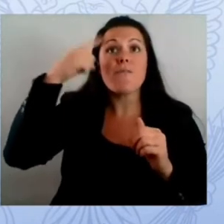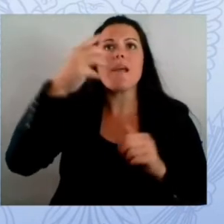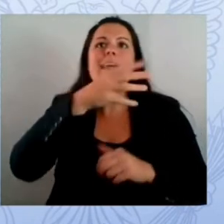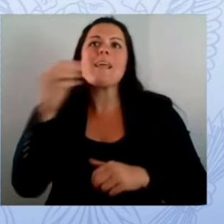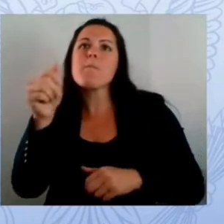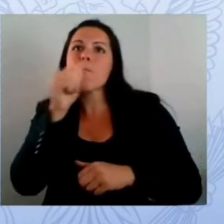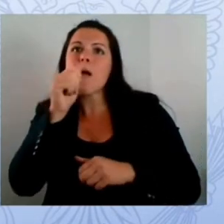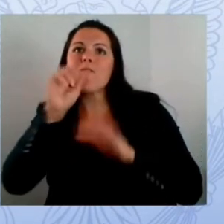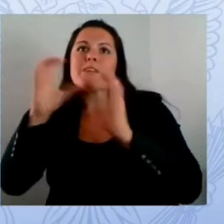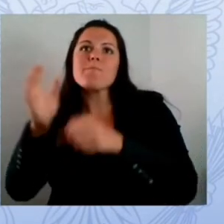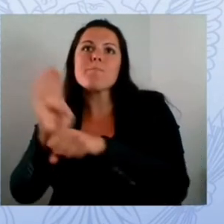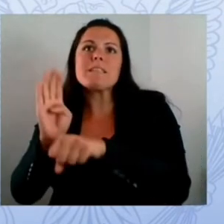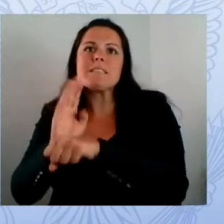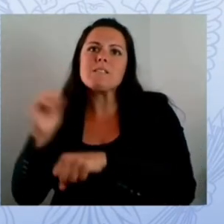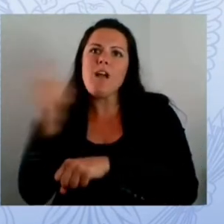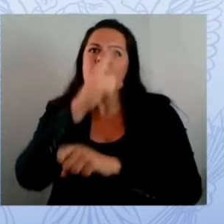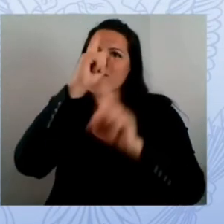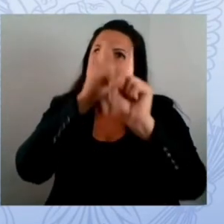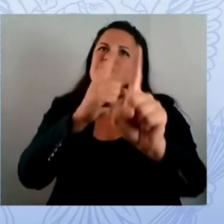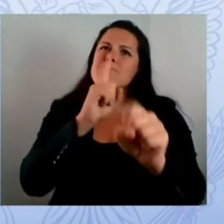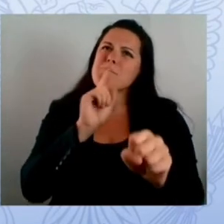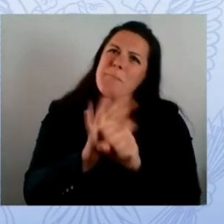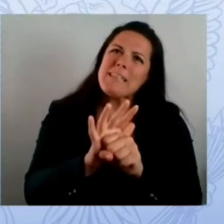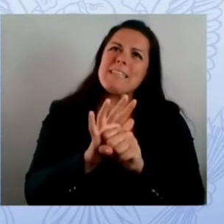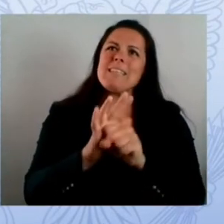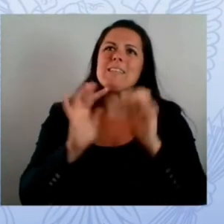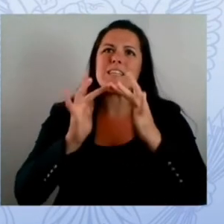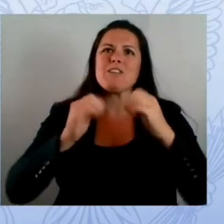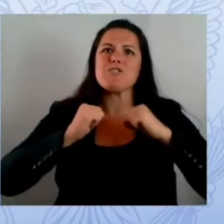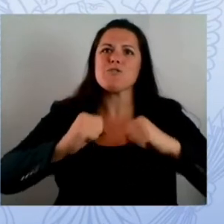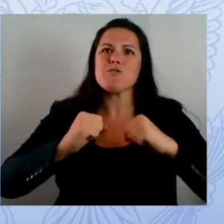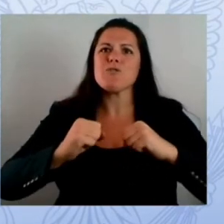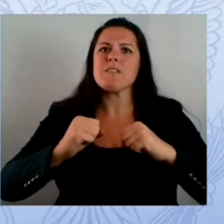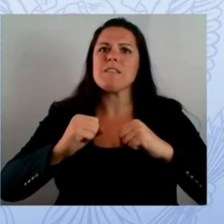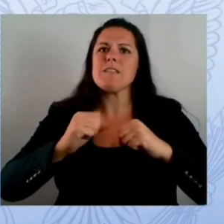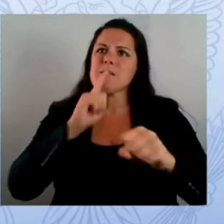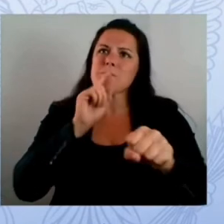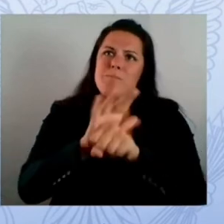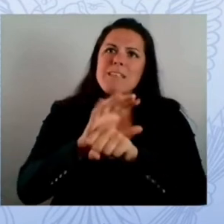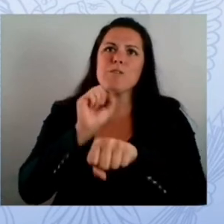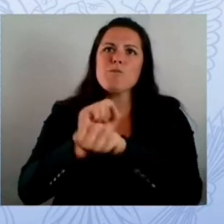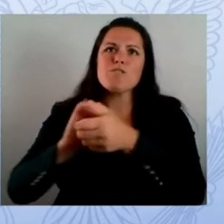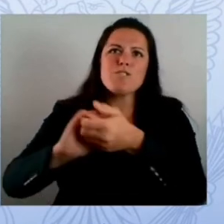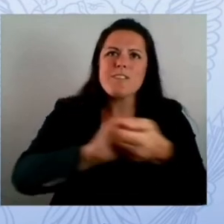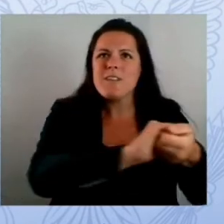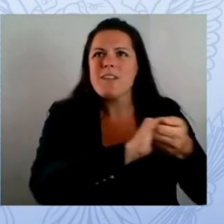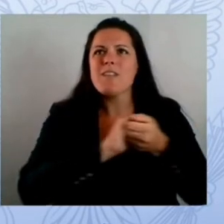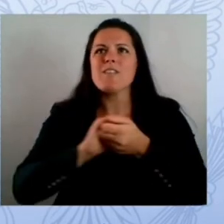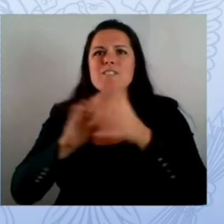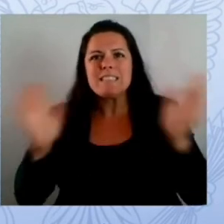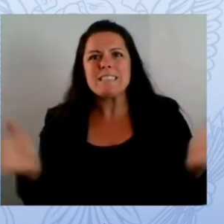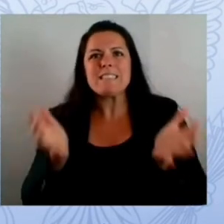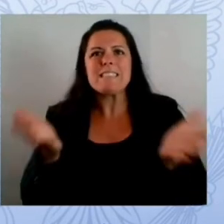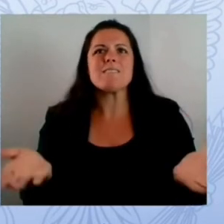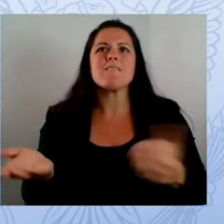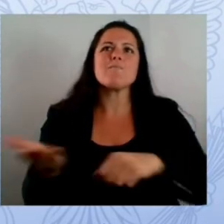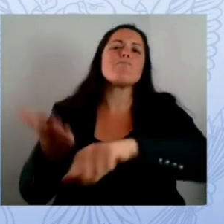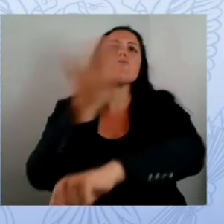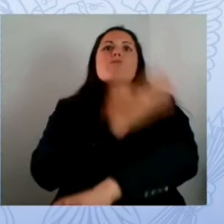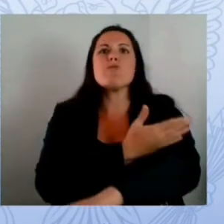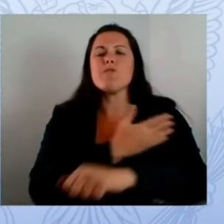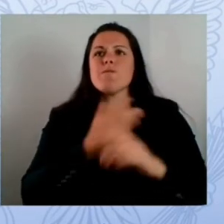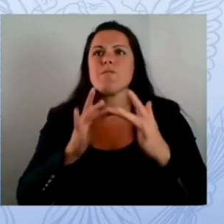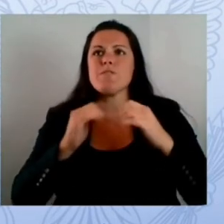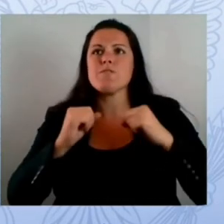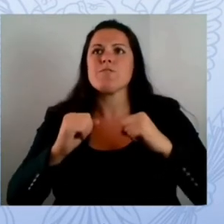skilled educators and administrators and of course representing the commitment a teacher herself the first lady and two secretaries secretary of